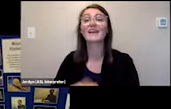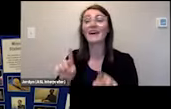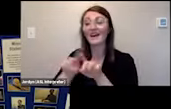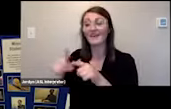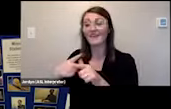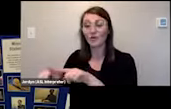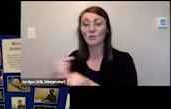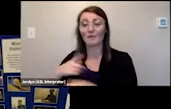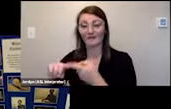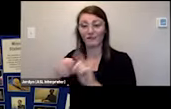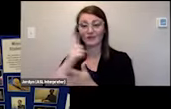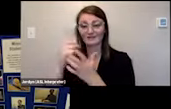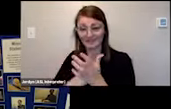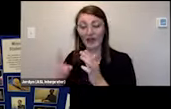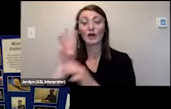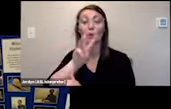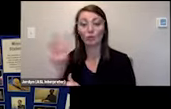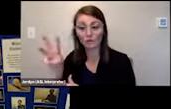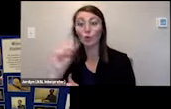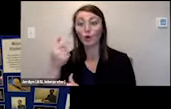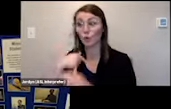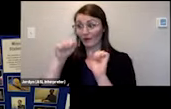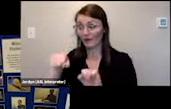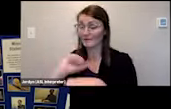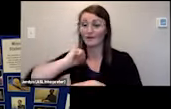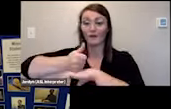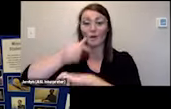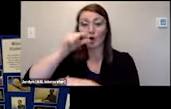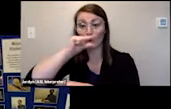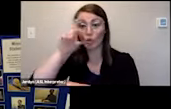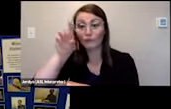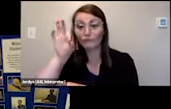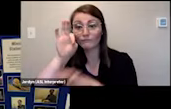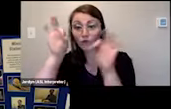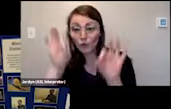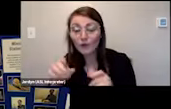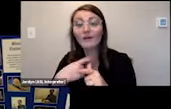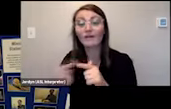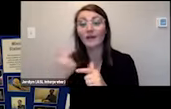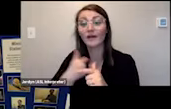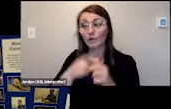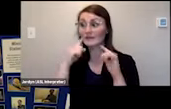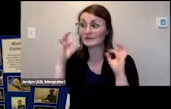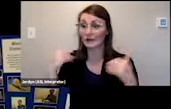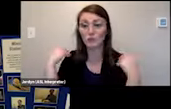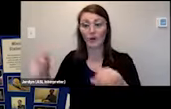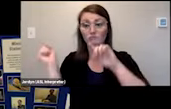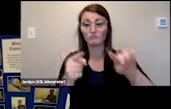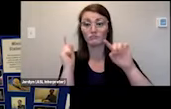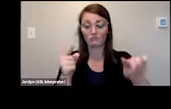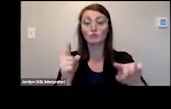form to make requests for models and from then on we started going to maker events and blindness conventions to get feedback on these models